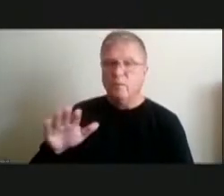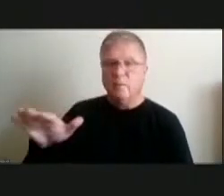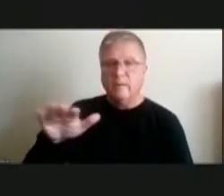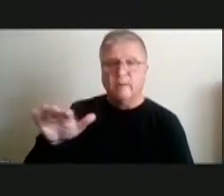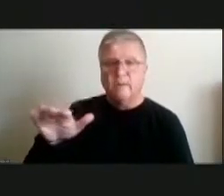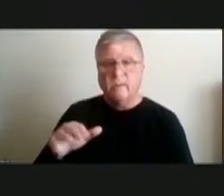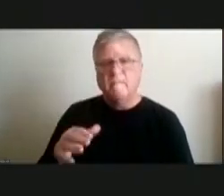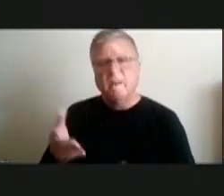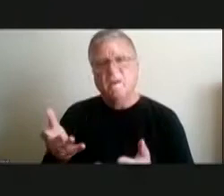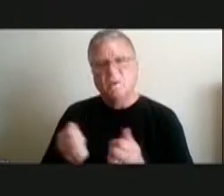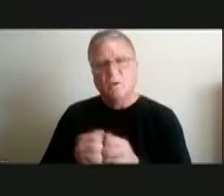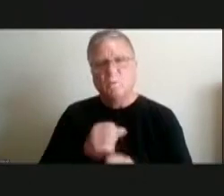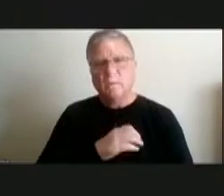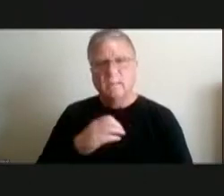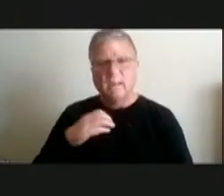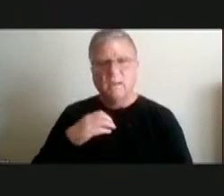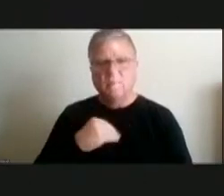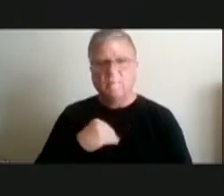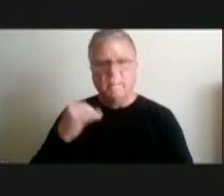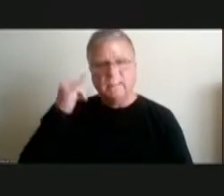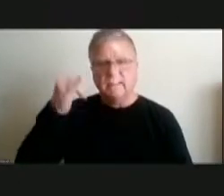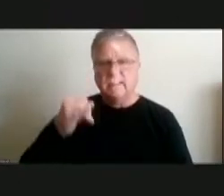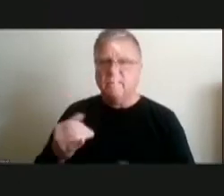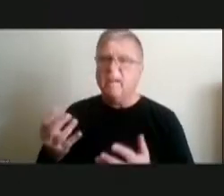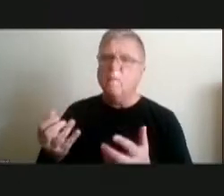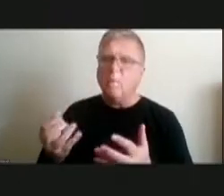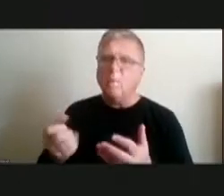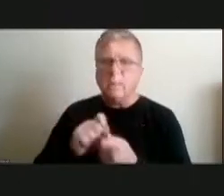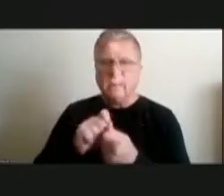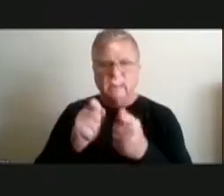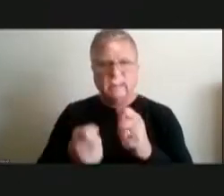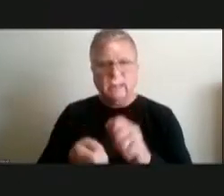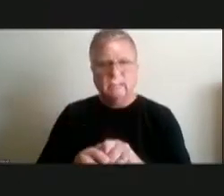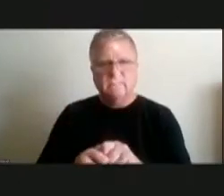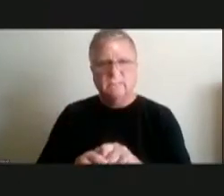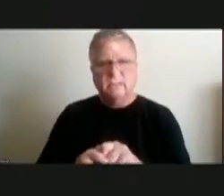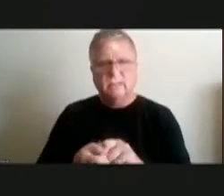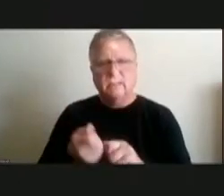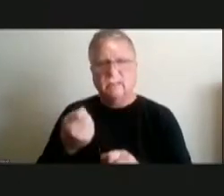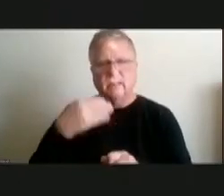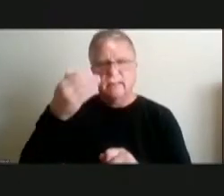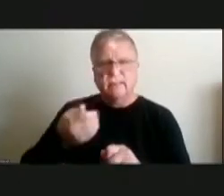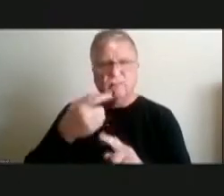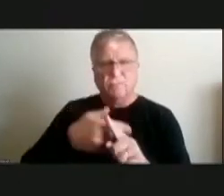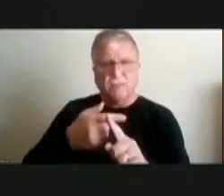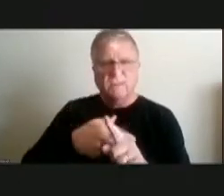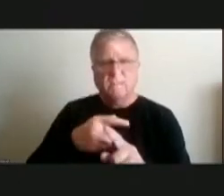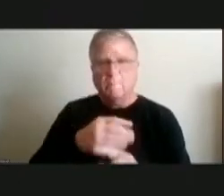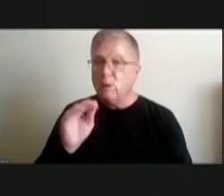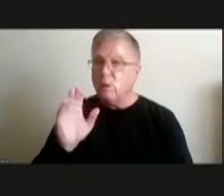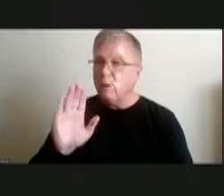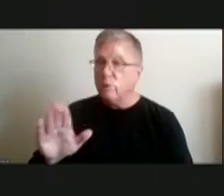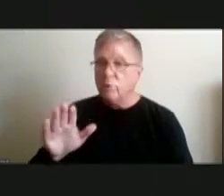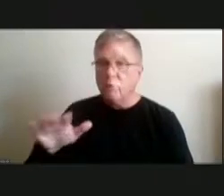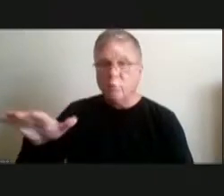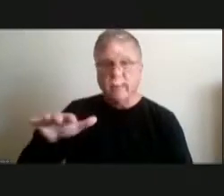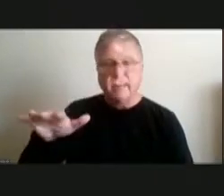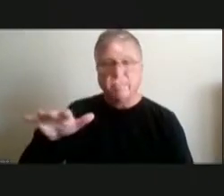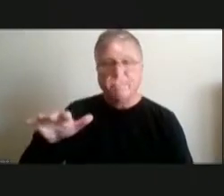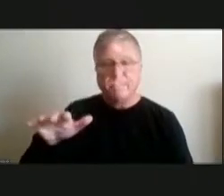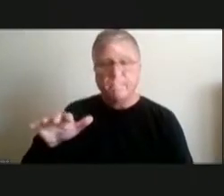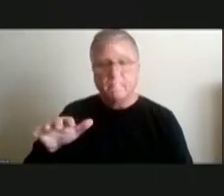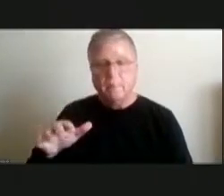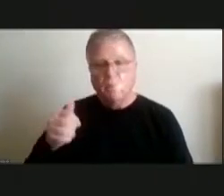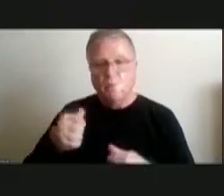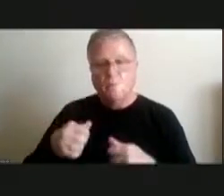that and see if the will was there to actually change that in the young months but um but on your end yeah if we could try to you know rather